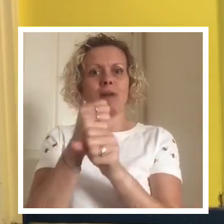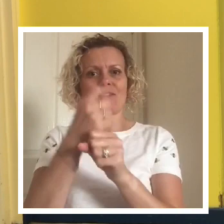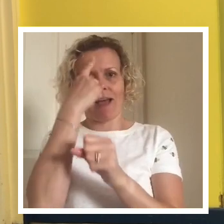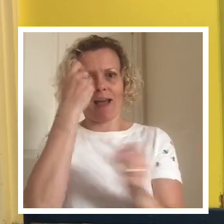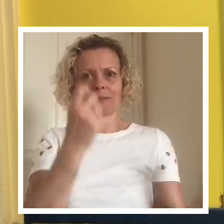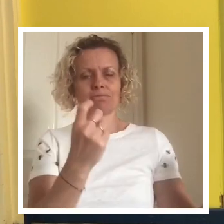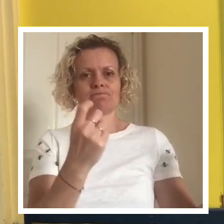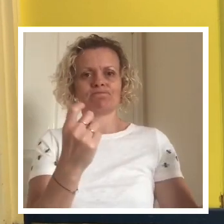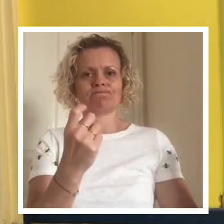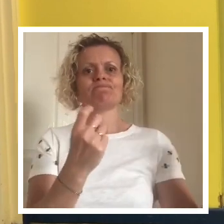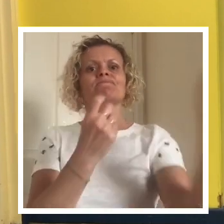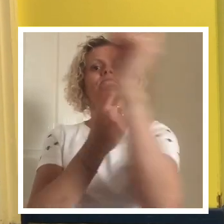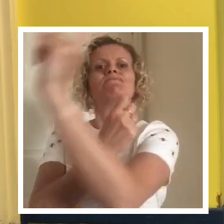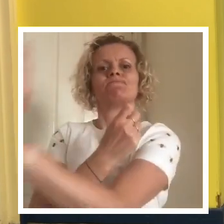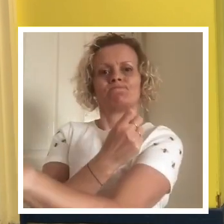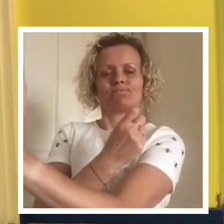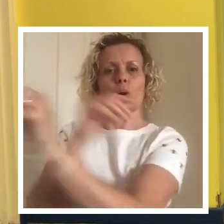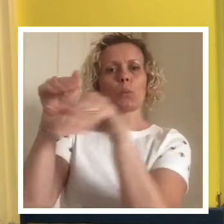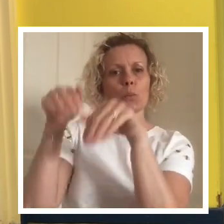practice.